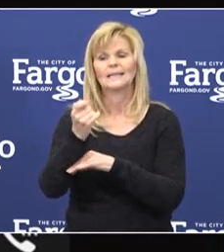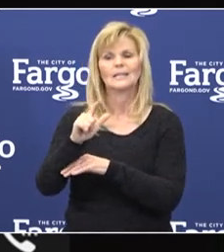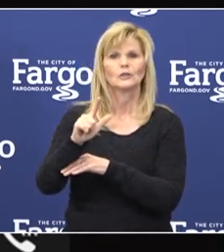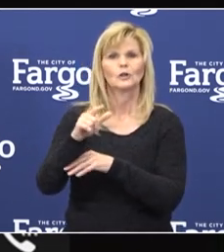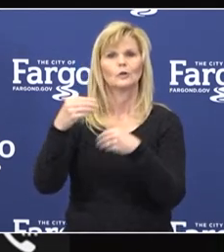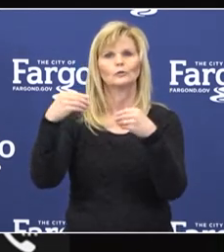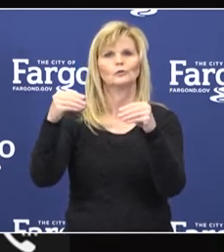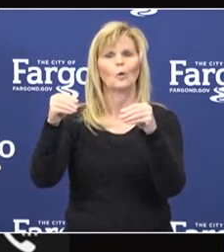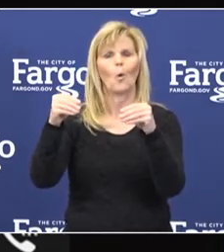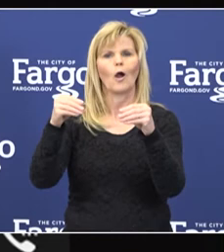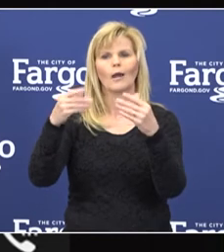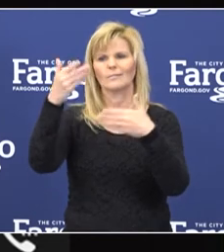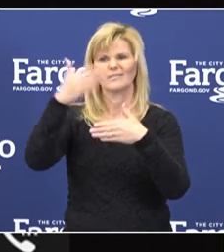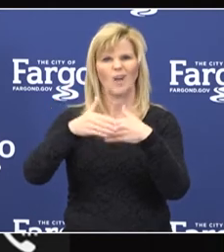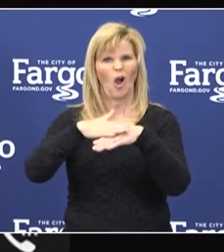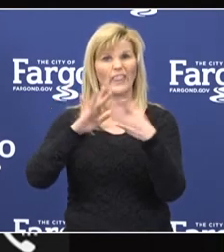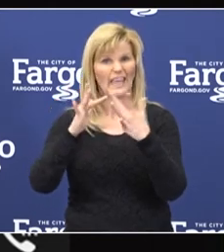hours.